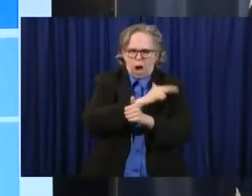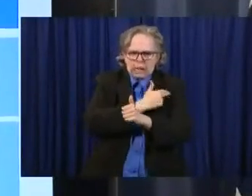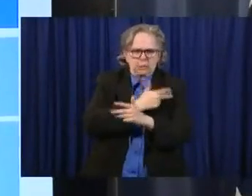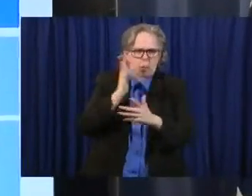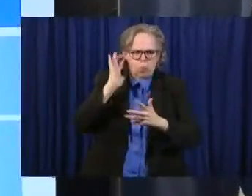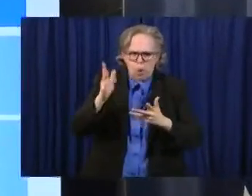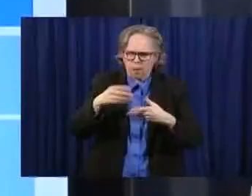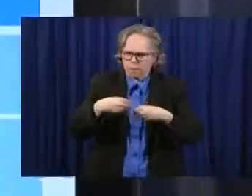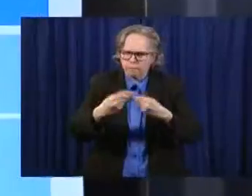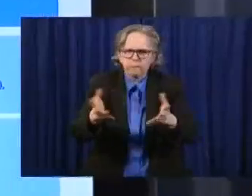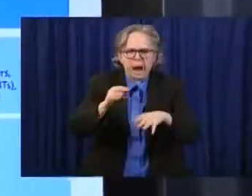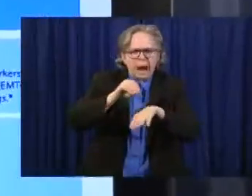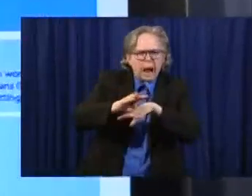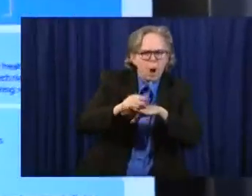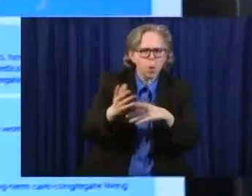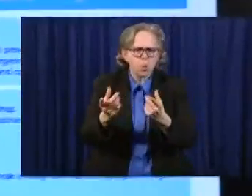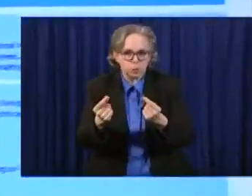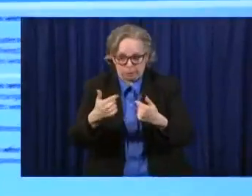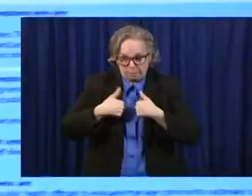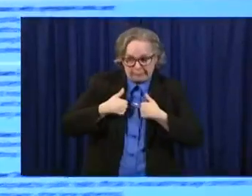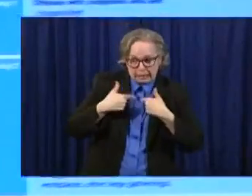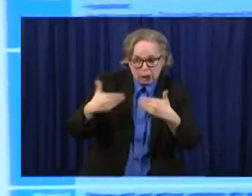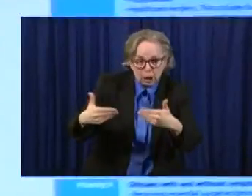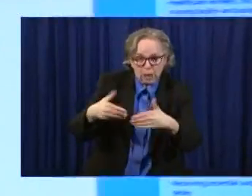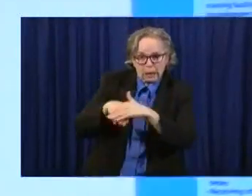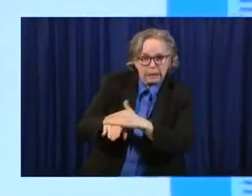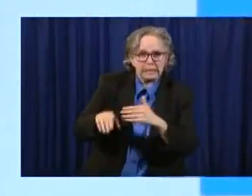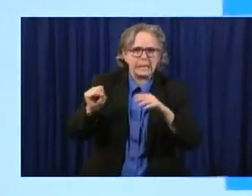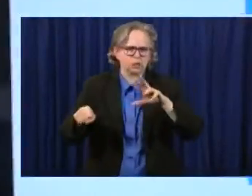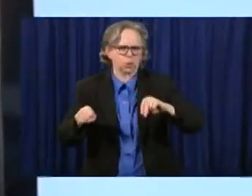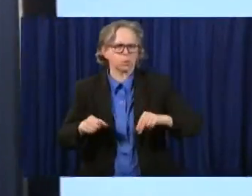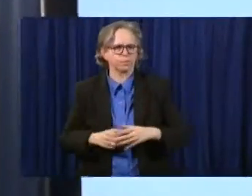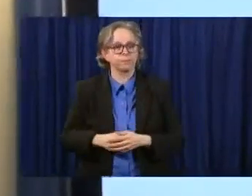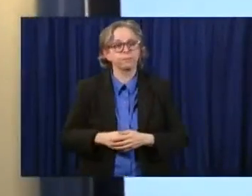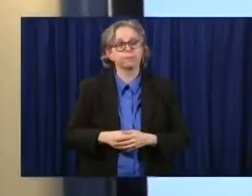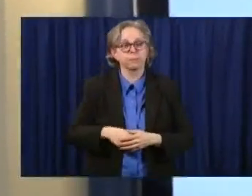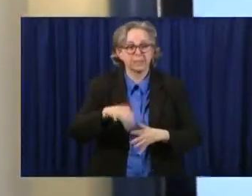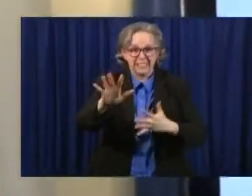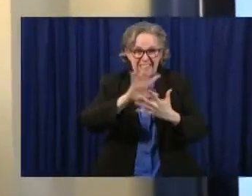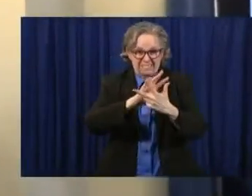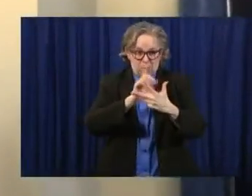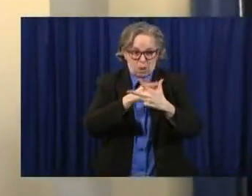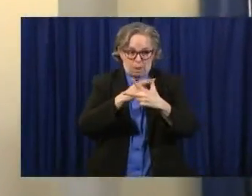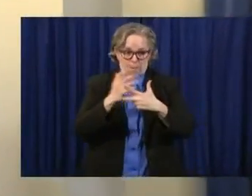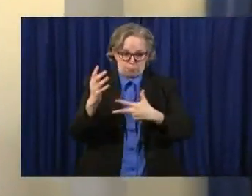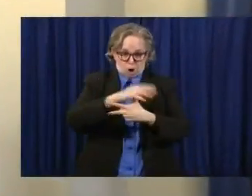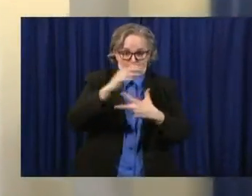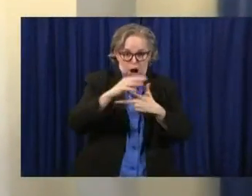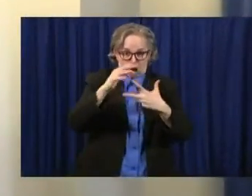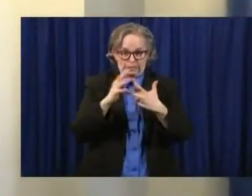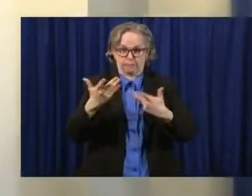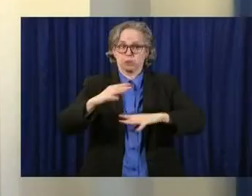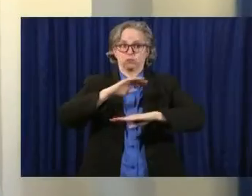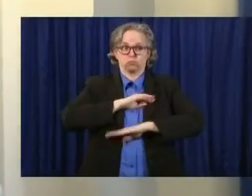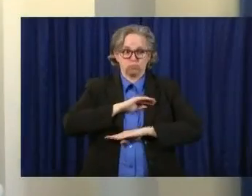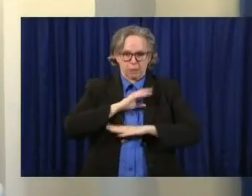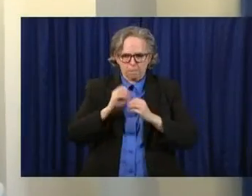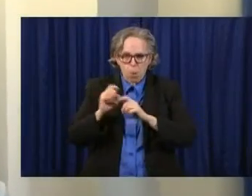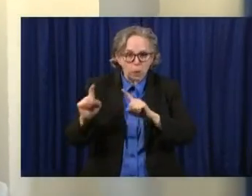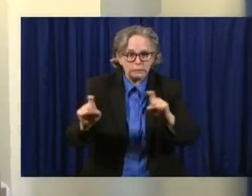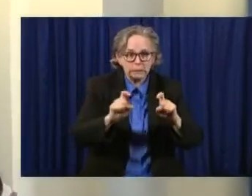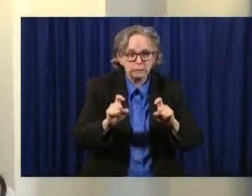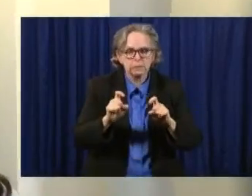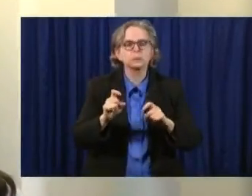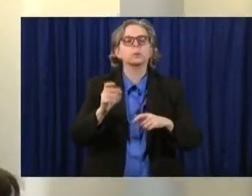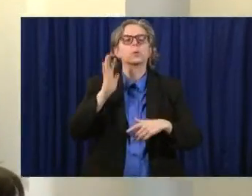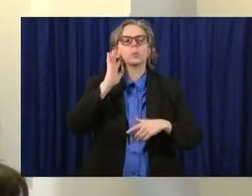So what happens as we have more testing beyond these priorities? The most important thing there is that we'll be reaching out and looking more